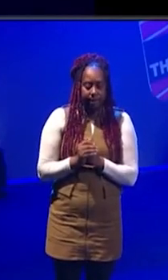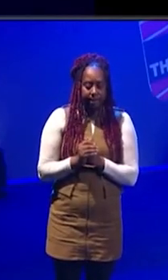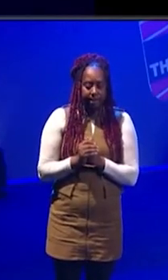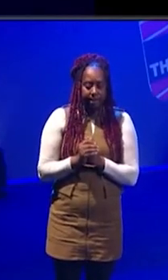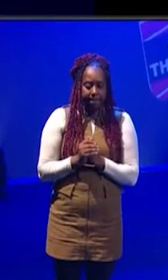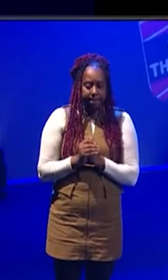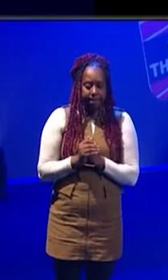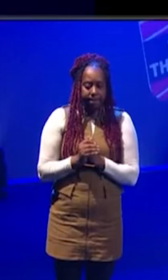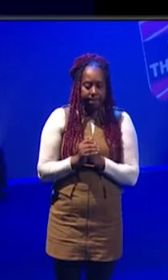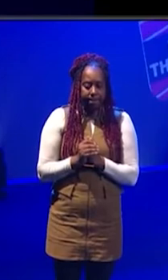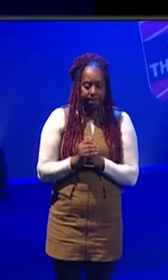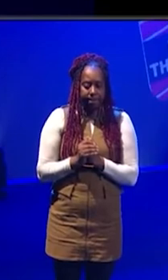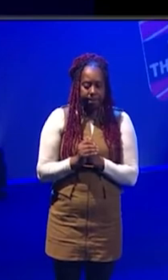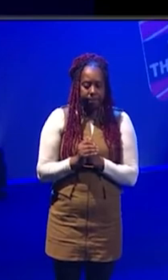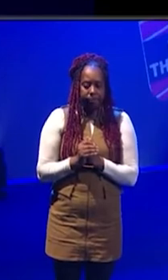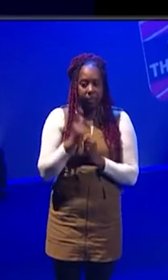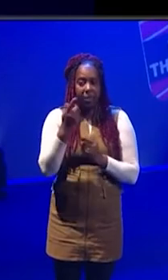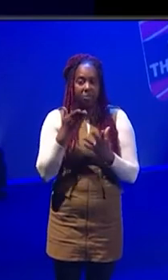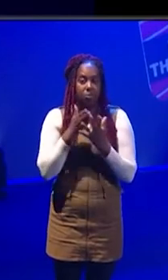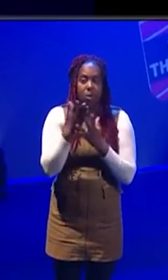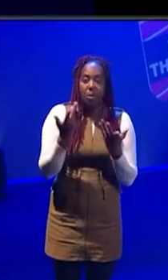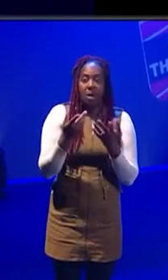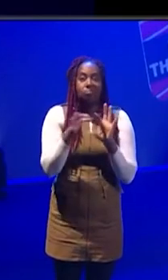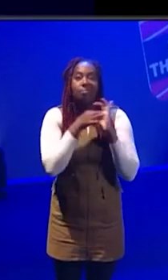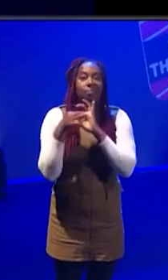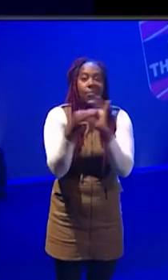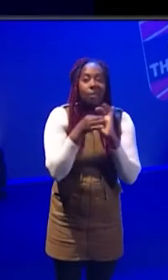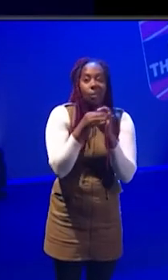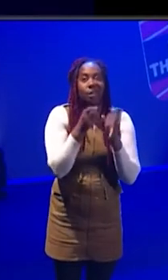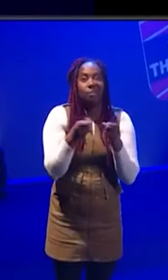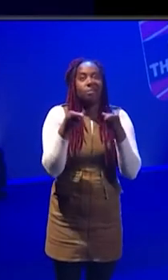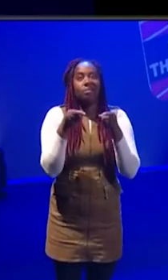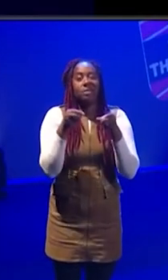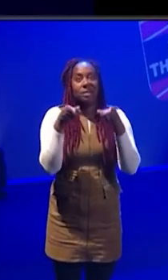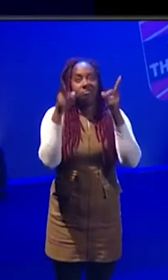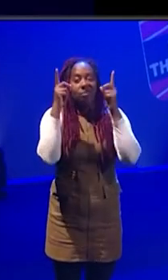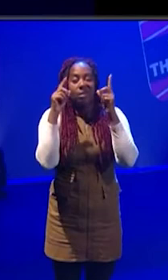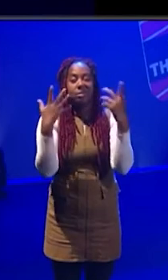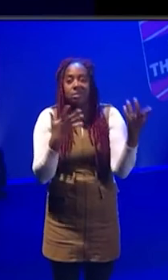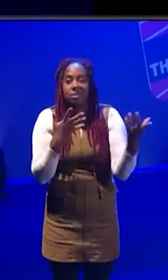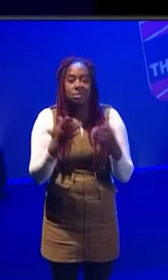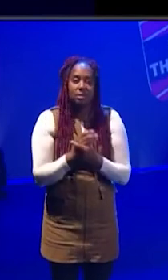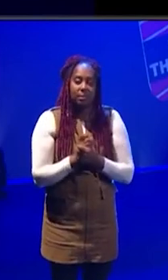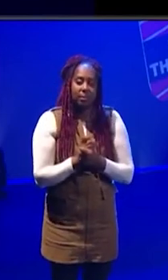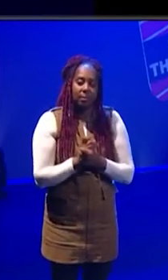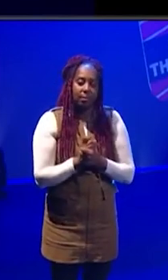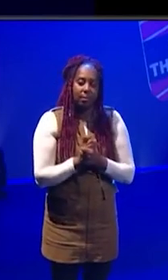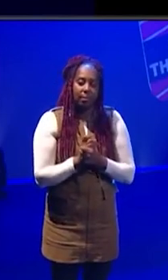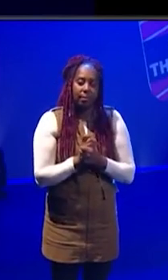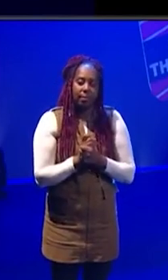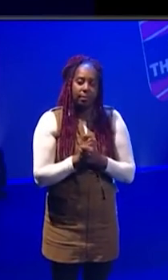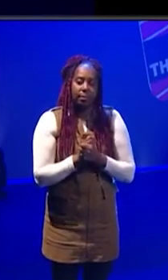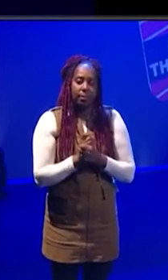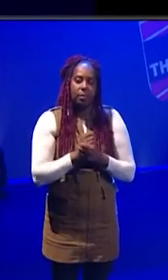That will be initially through a relationship with a director or a choreographer who,